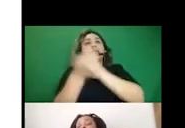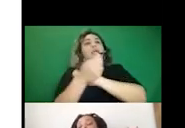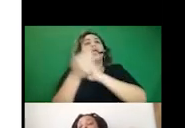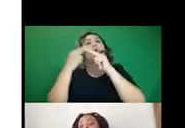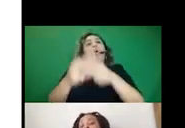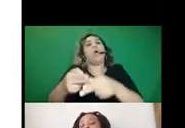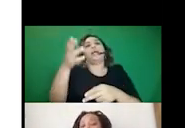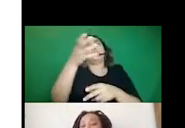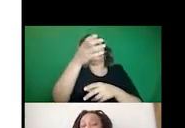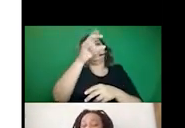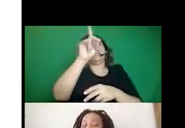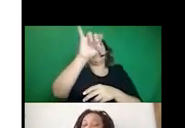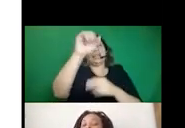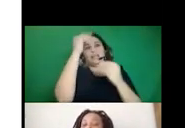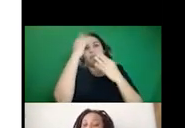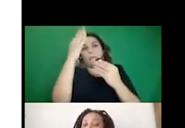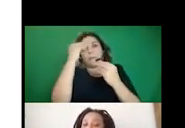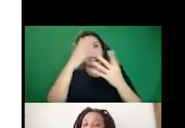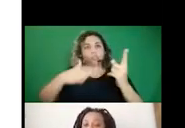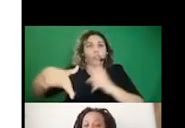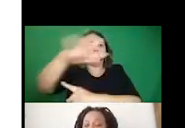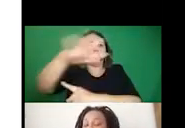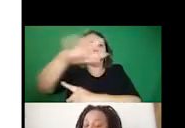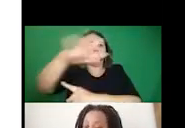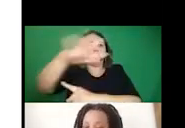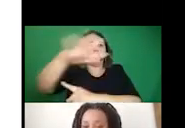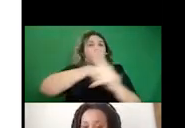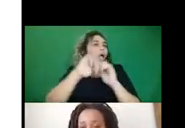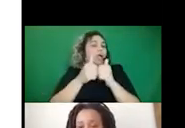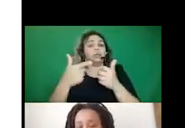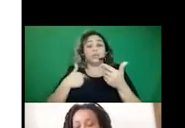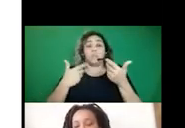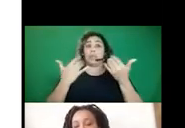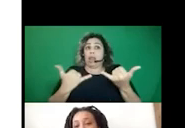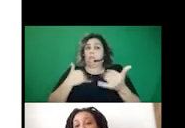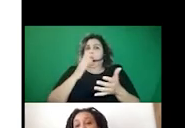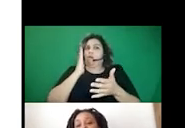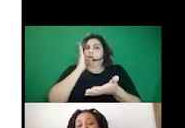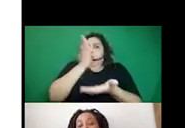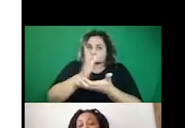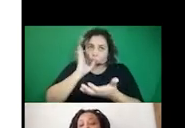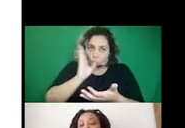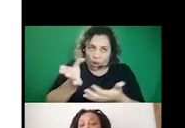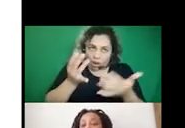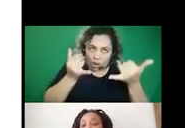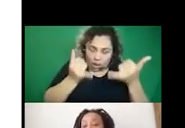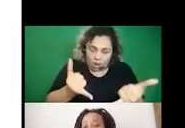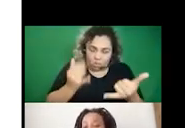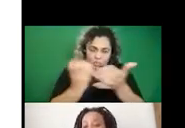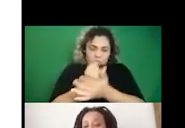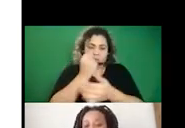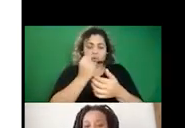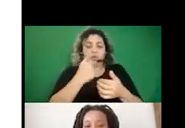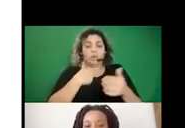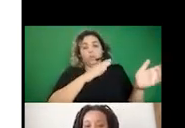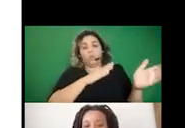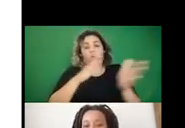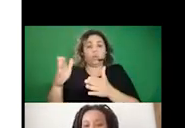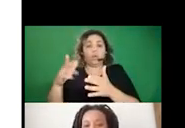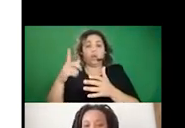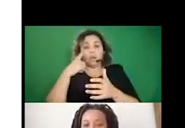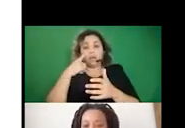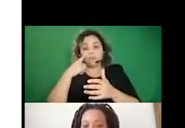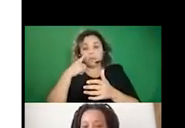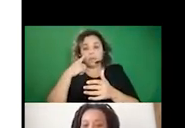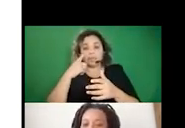So I'm going to leave that here. Um, and we're at the end of the presentation, I